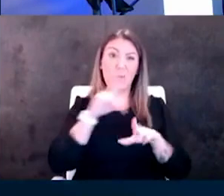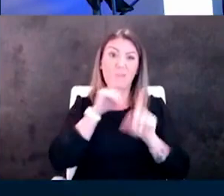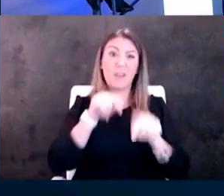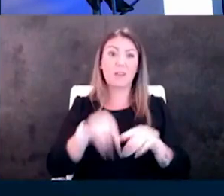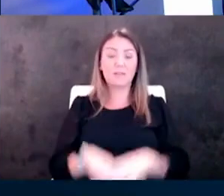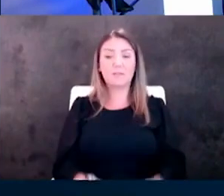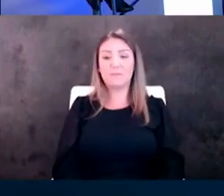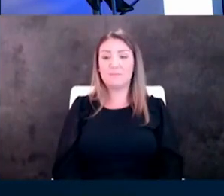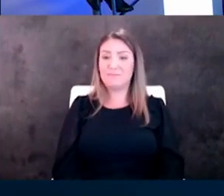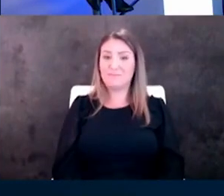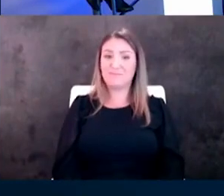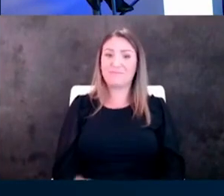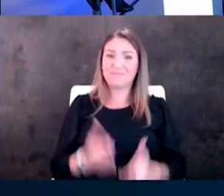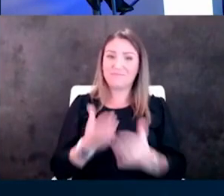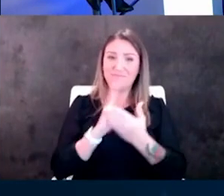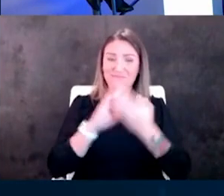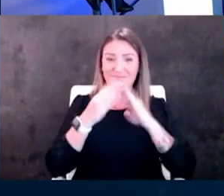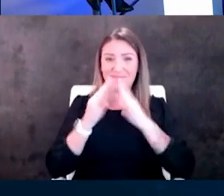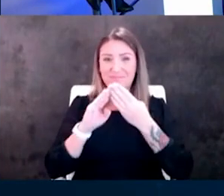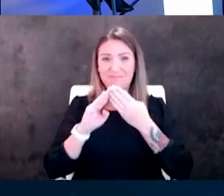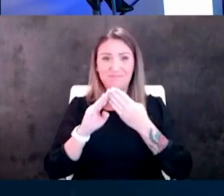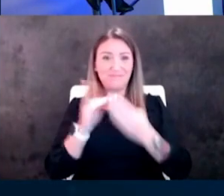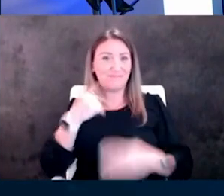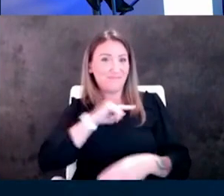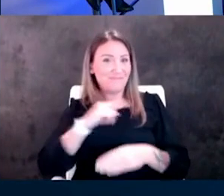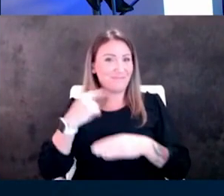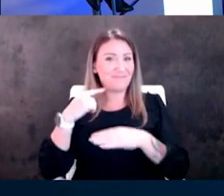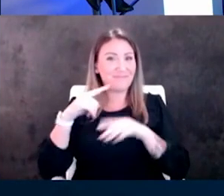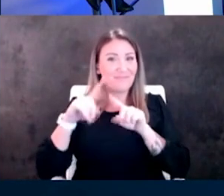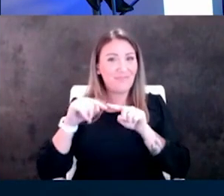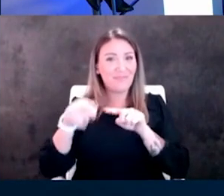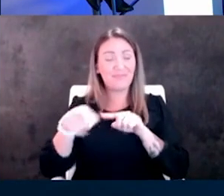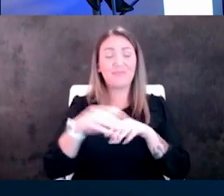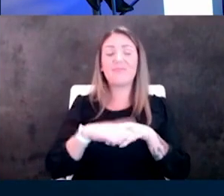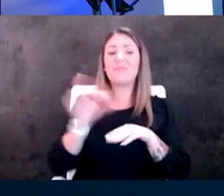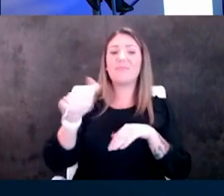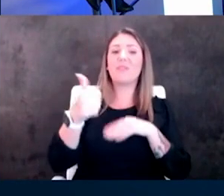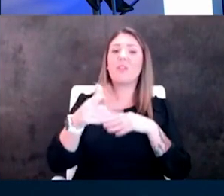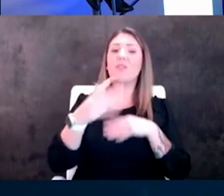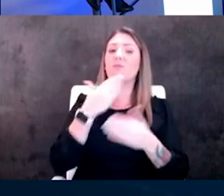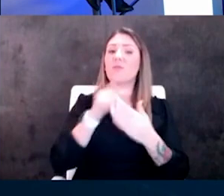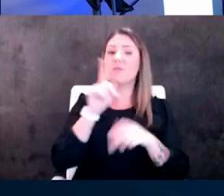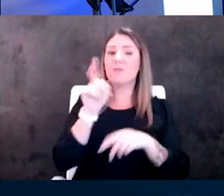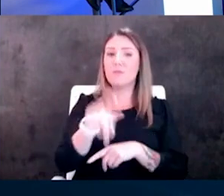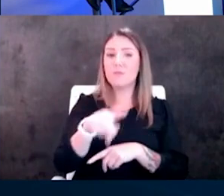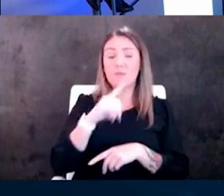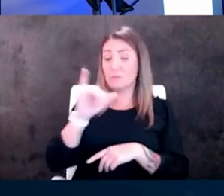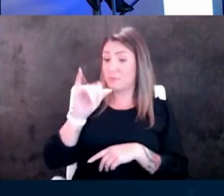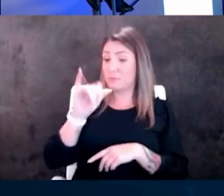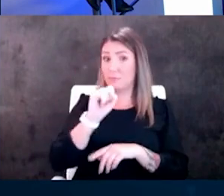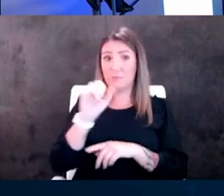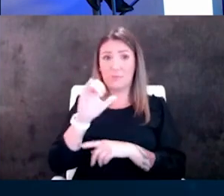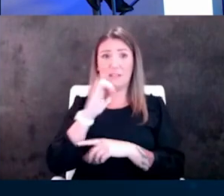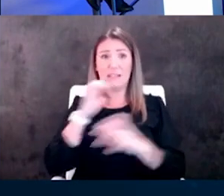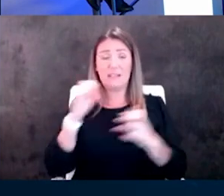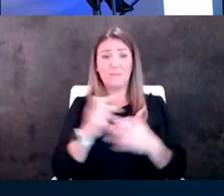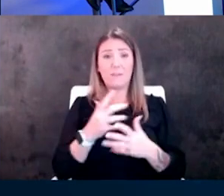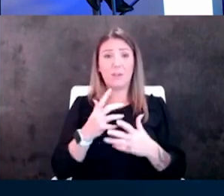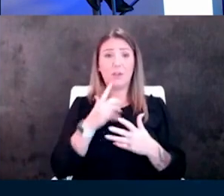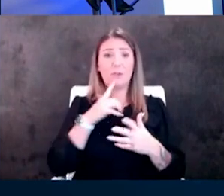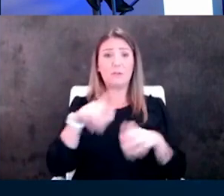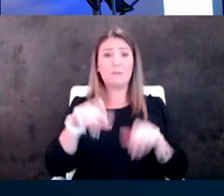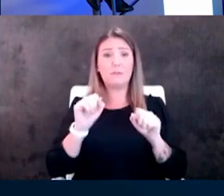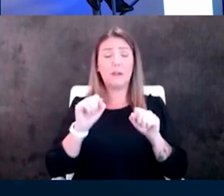community we're counting on you okay so here's another good question isaac says i i fear that by the time it takes to distribute